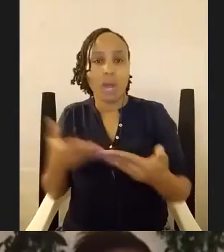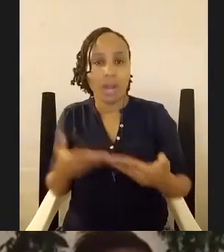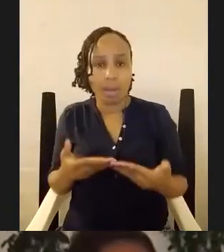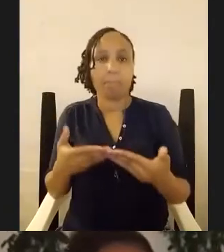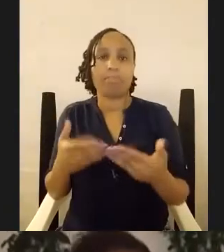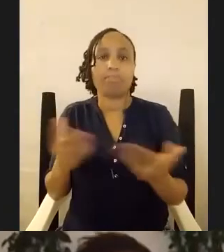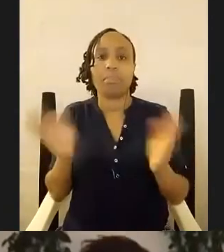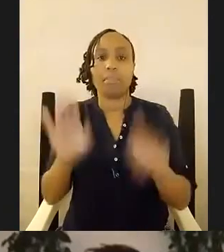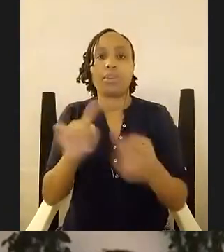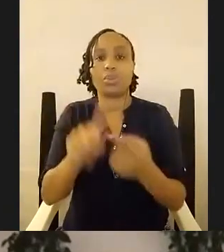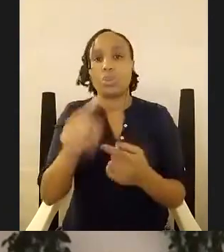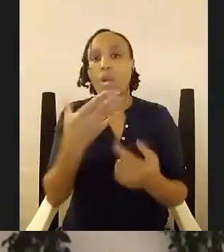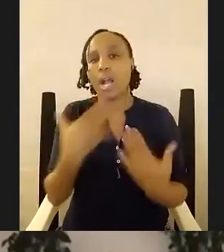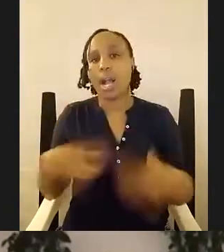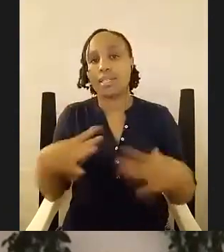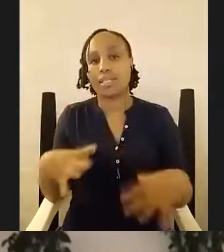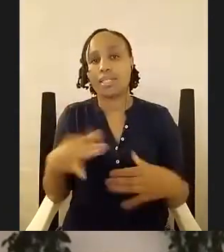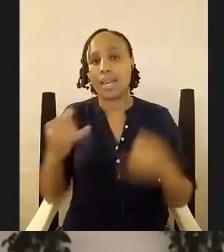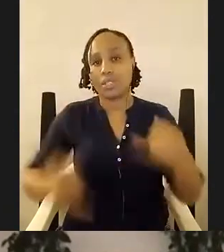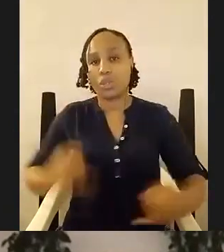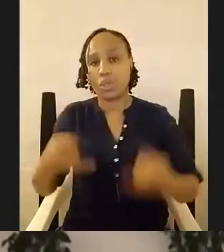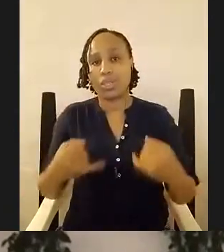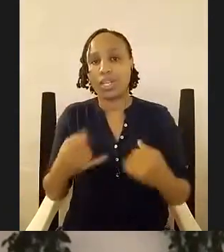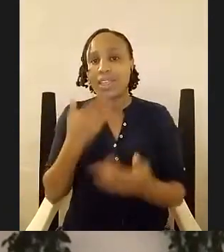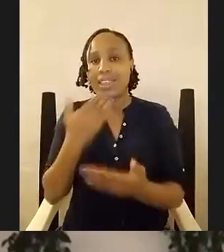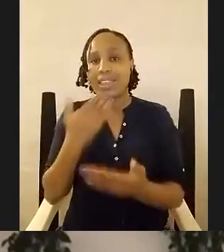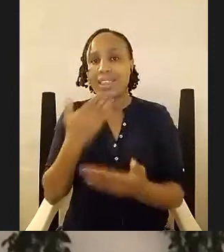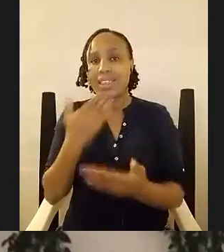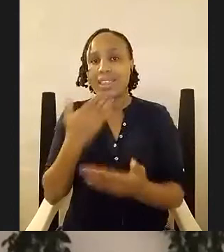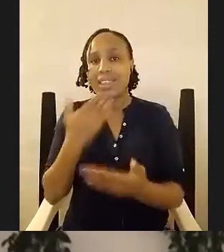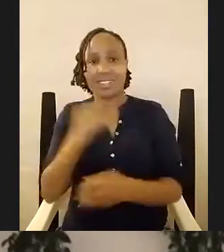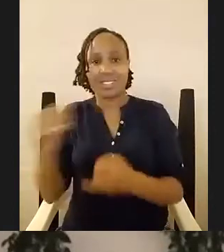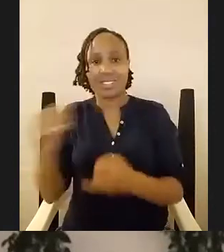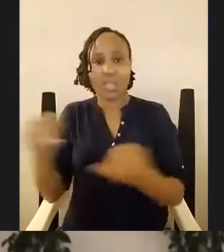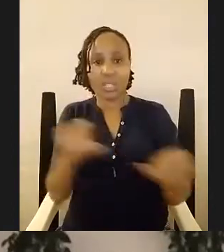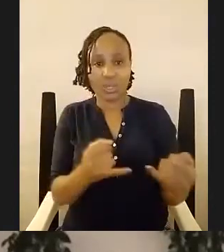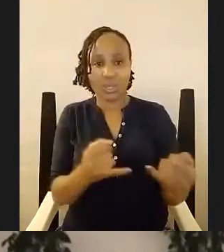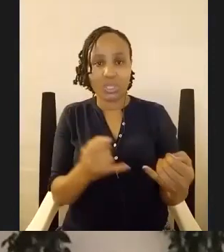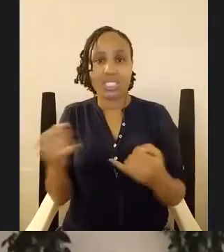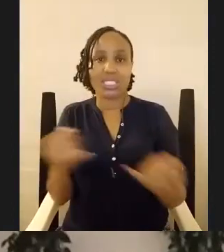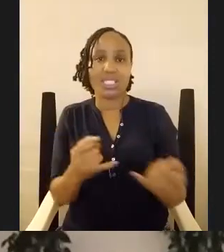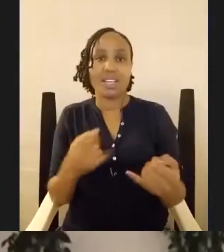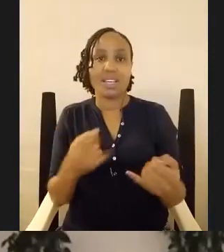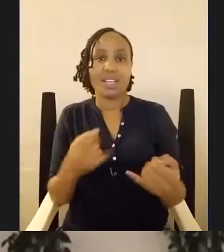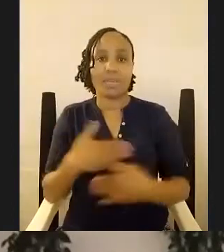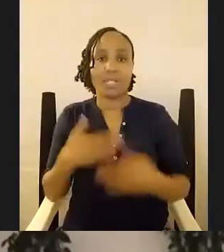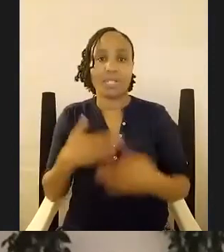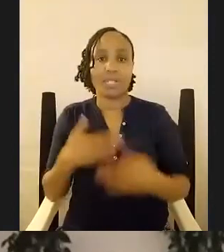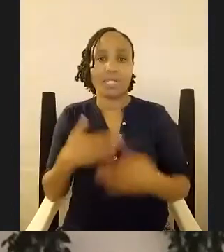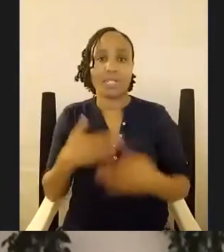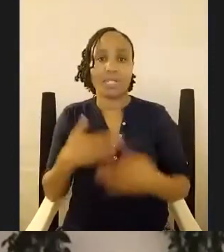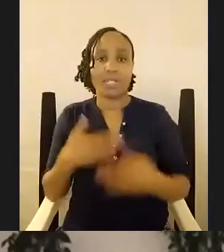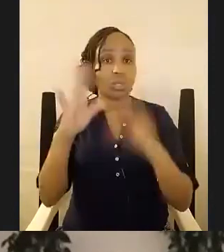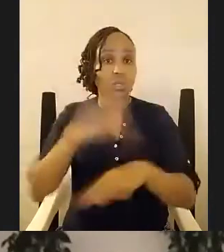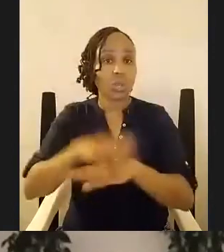thank you so much for the kind introduction um i really really appreciate it man and congratulations on getting this